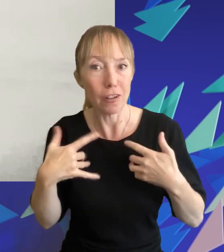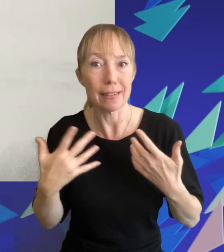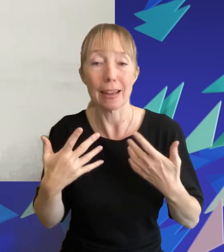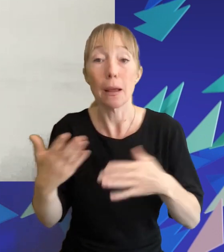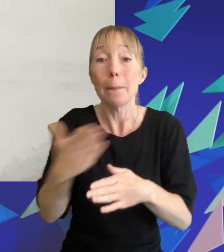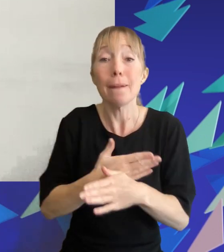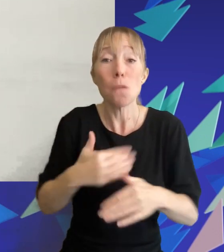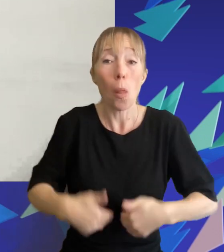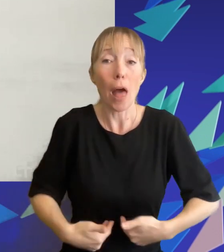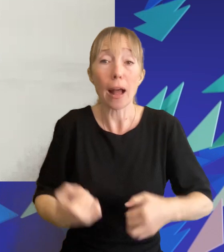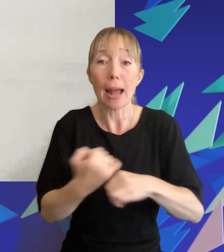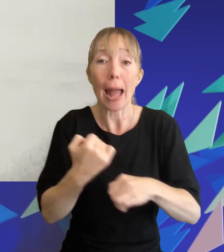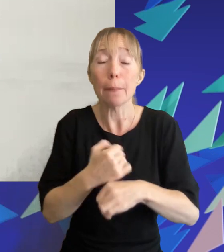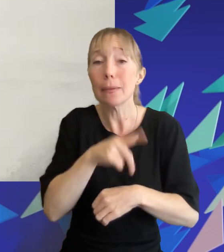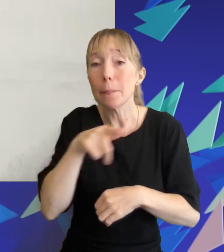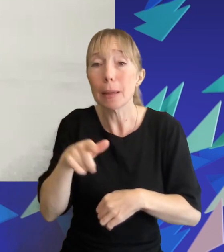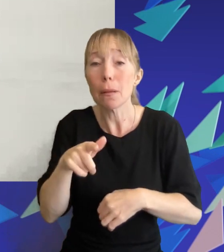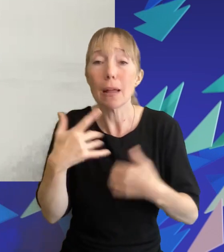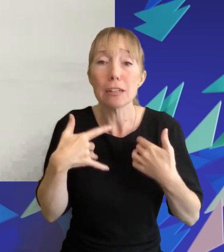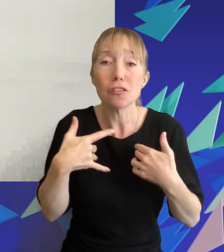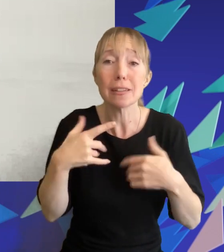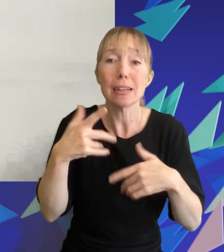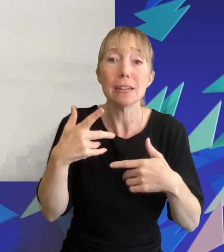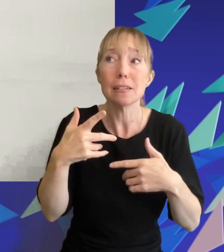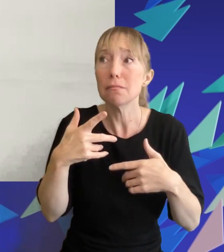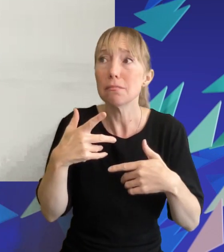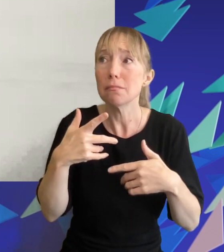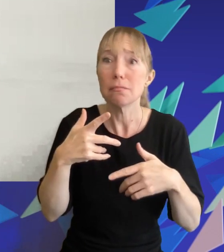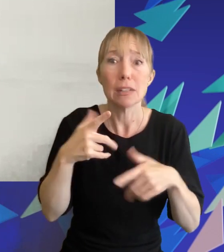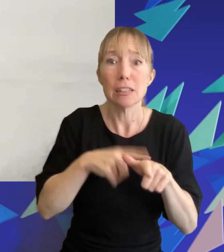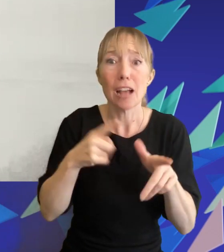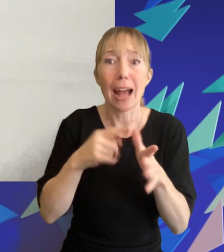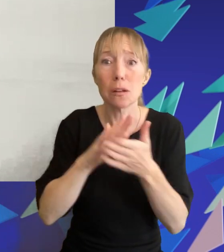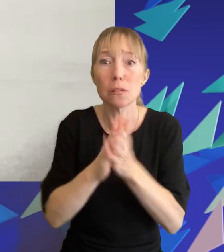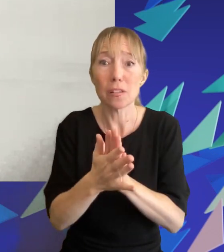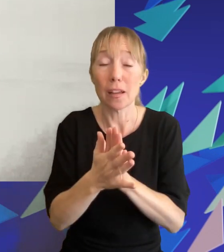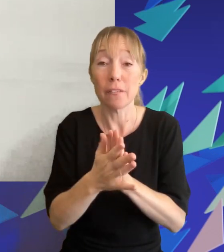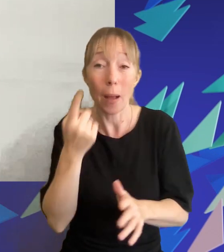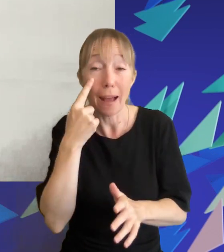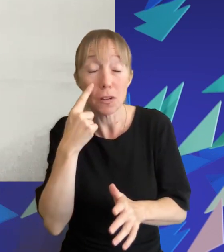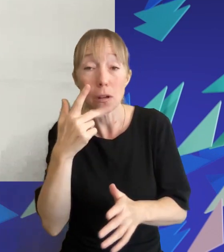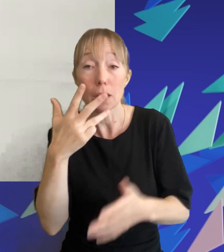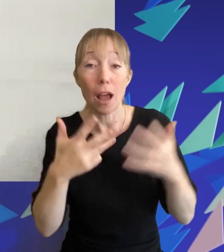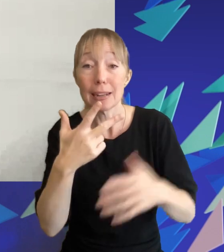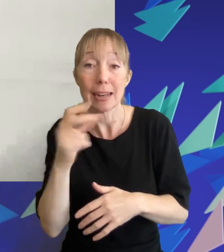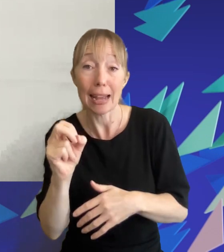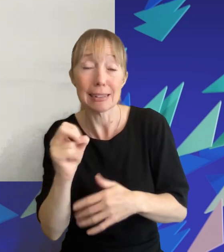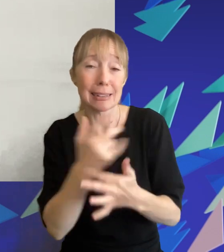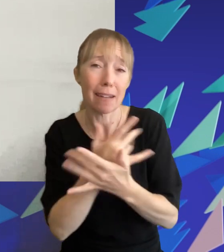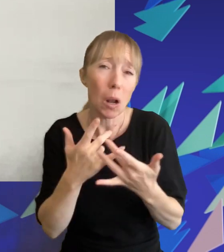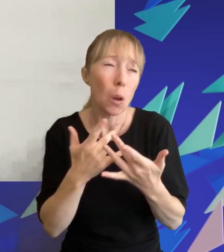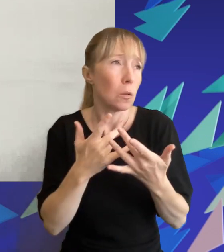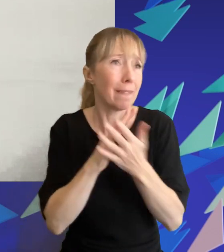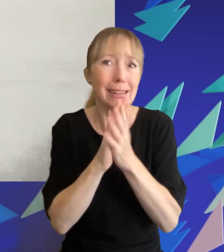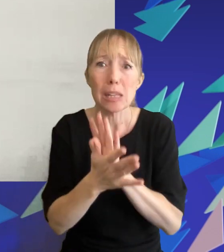it's always been a genre that people have been interested in you even look in the 80s um there's been there's a lot of stories that are um that are dystopian